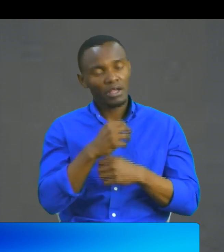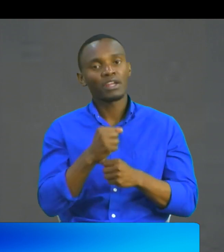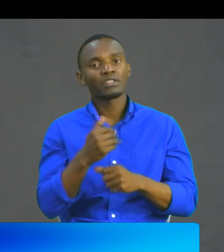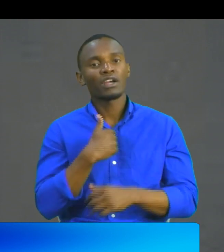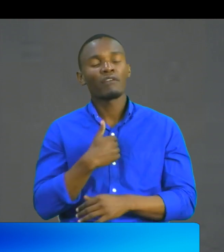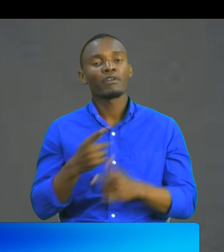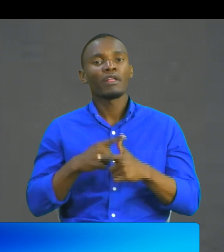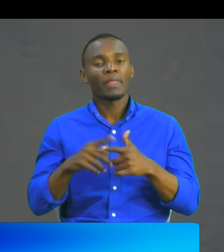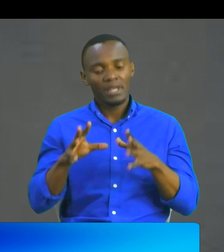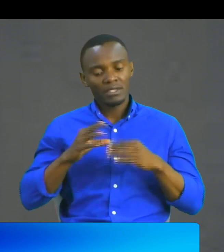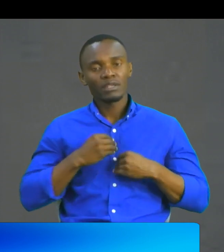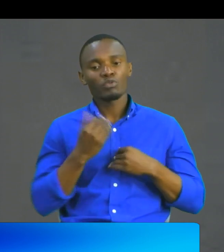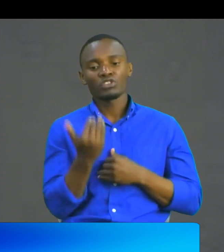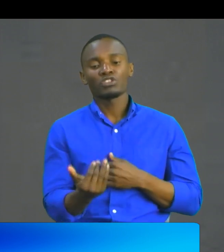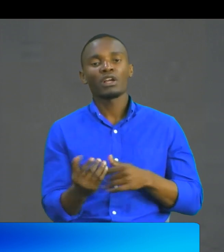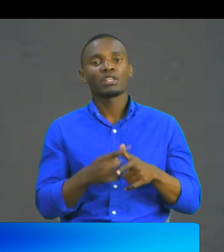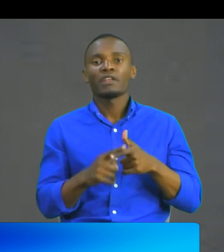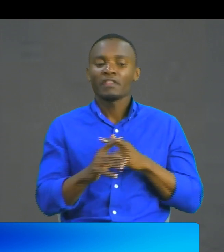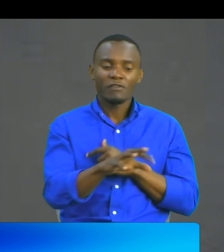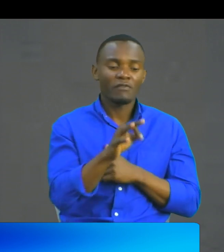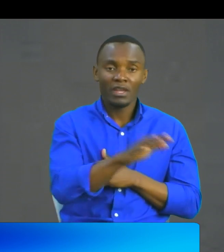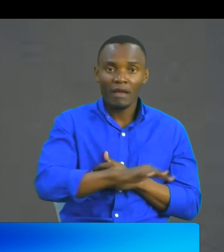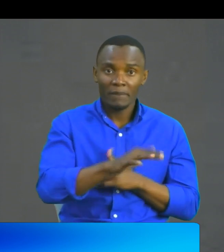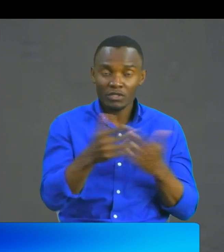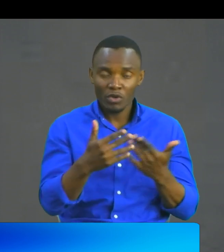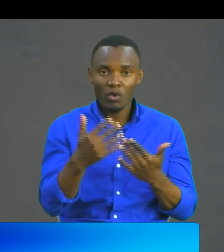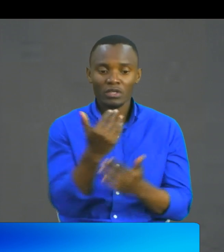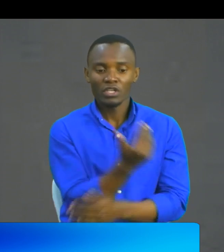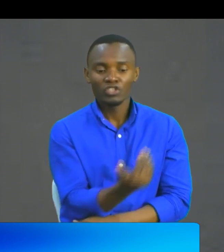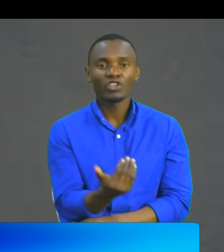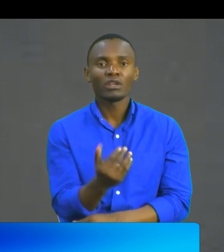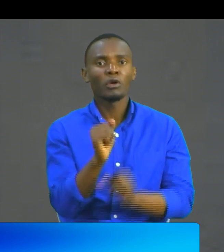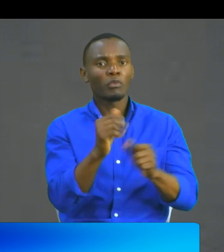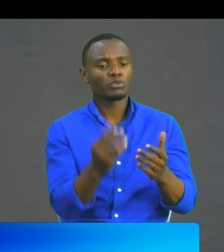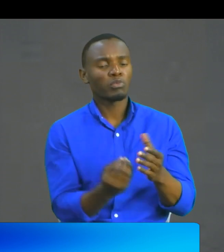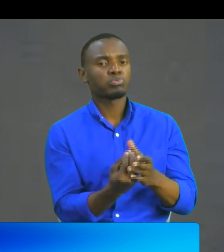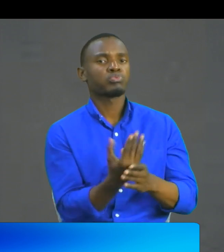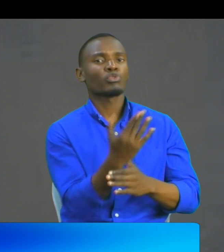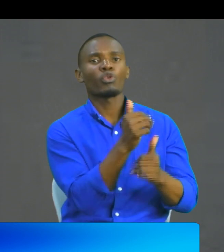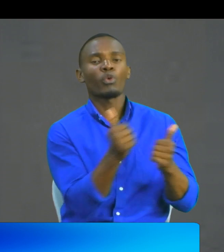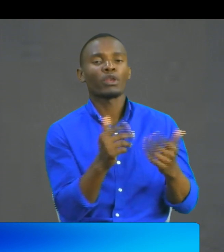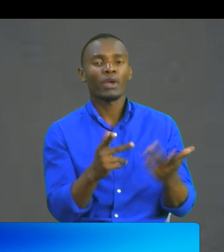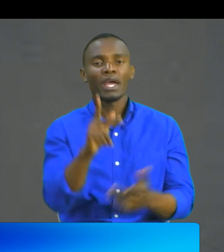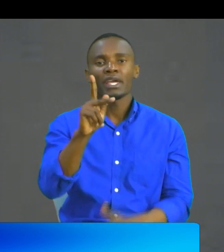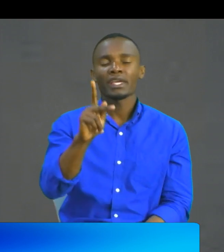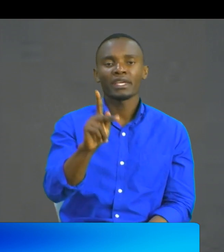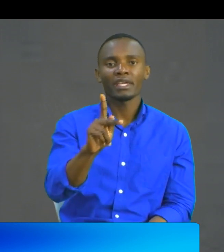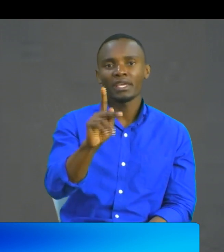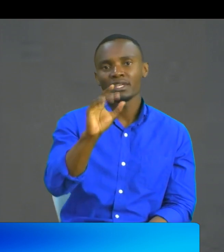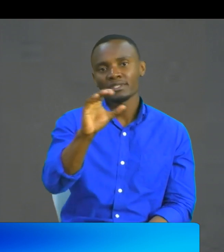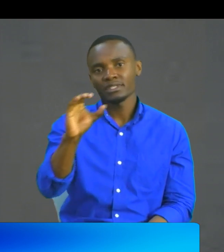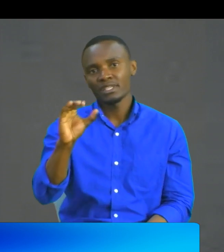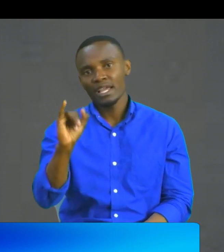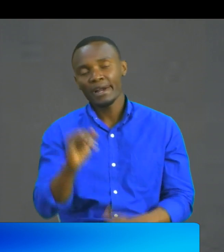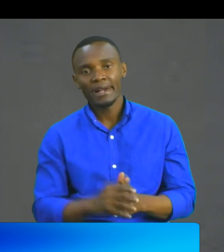child and to step out and find an environment where their children are able to thrive here at KCCL. And we thank God for the